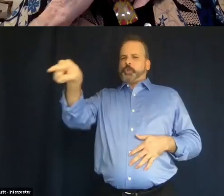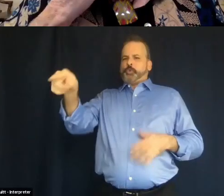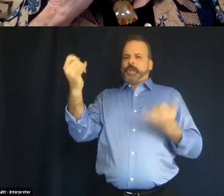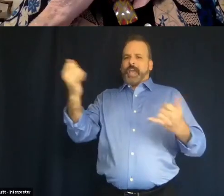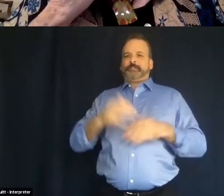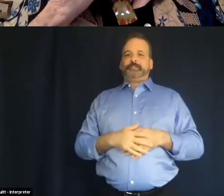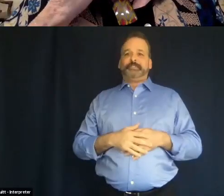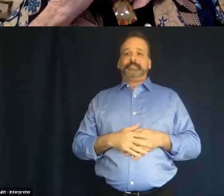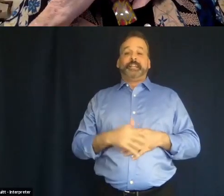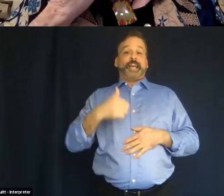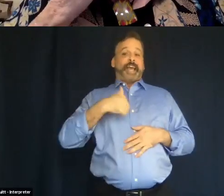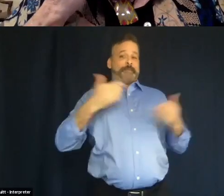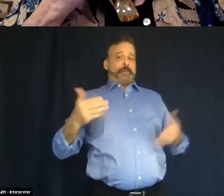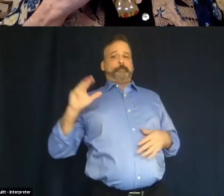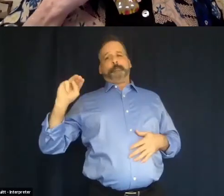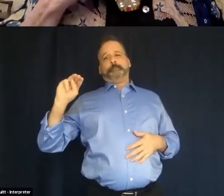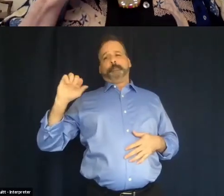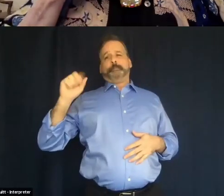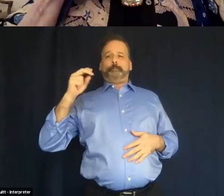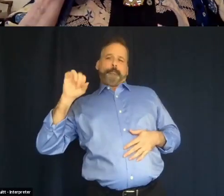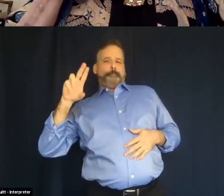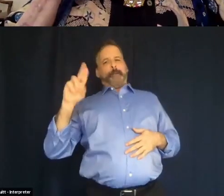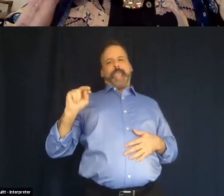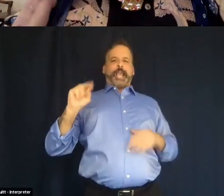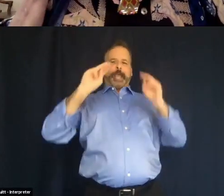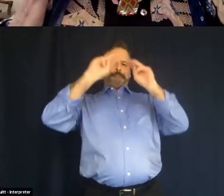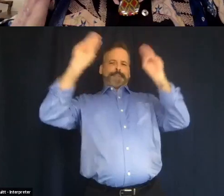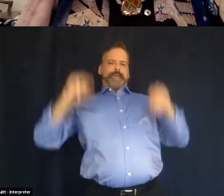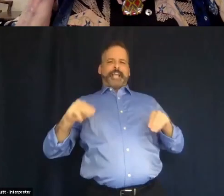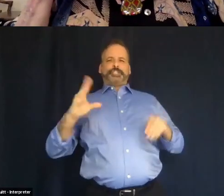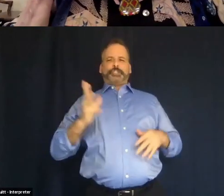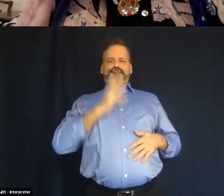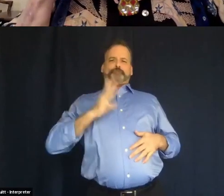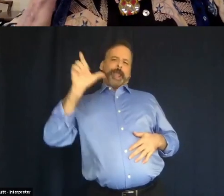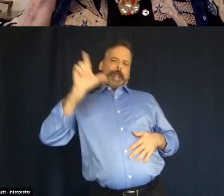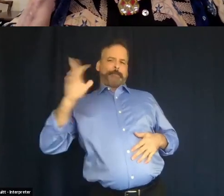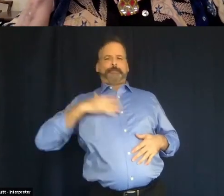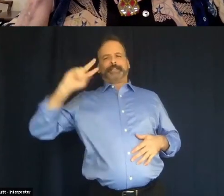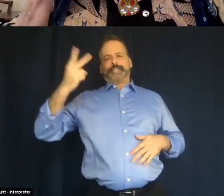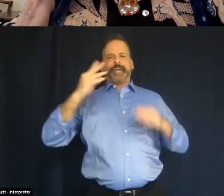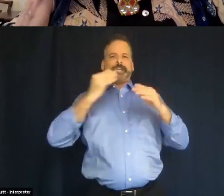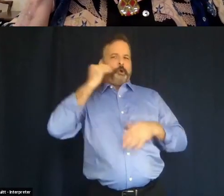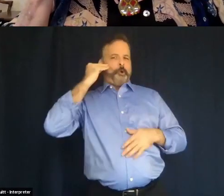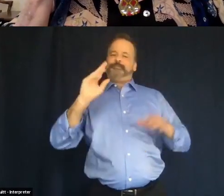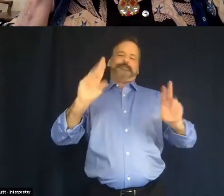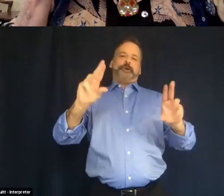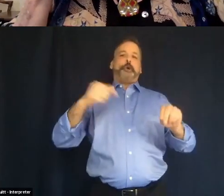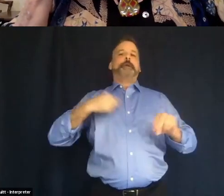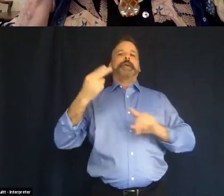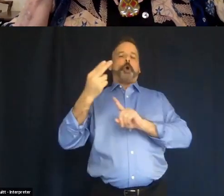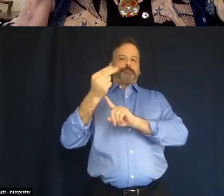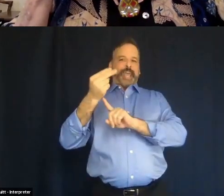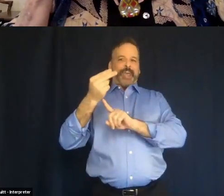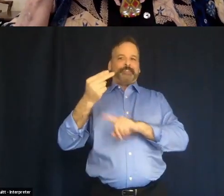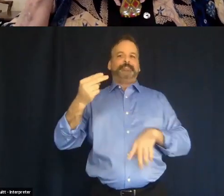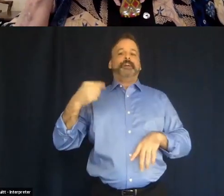I'm in my mansion's grand library my second home actually no I'm in a hotel room I'm